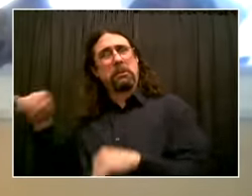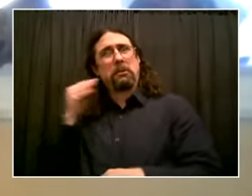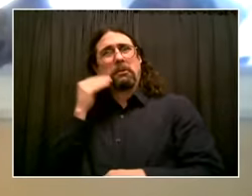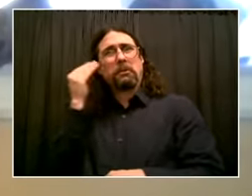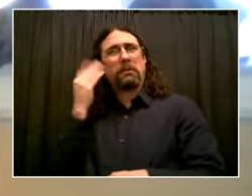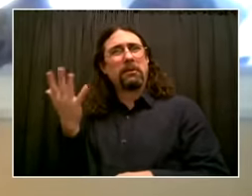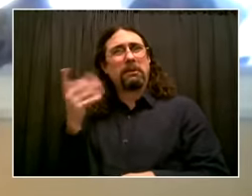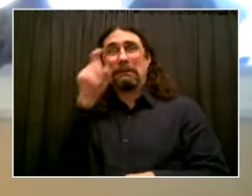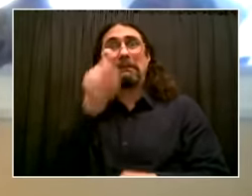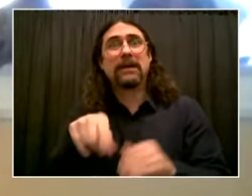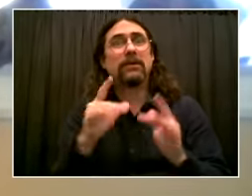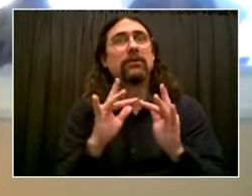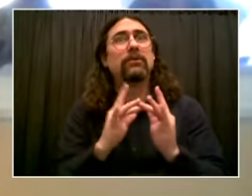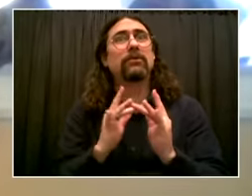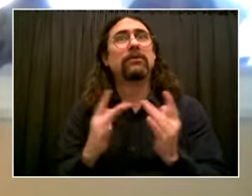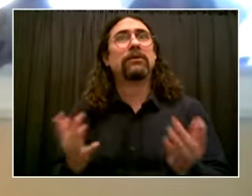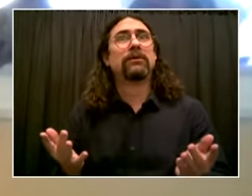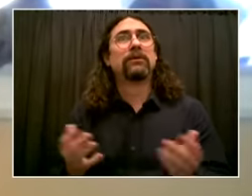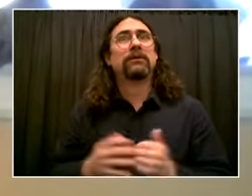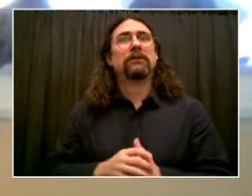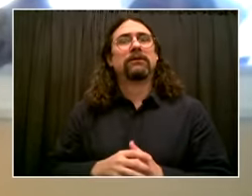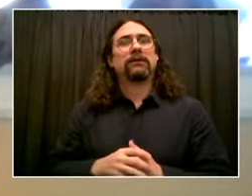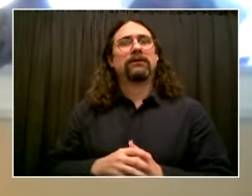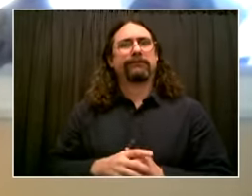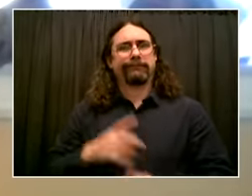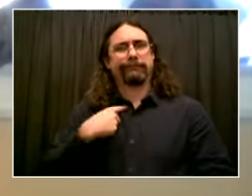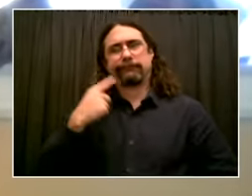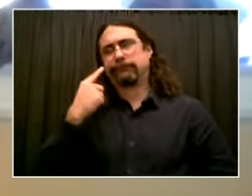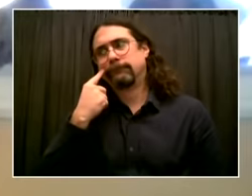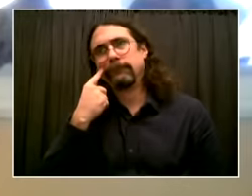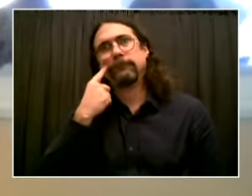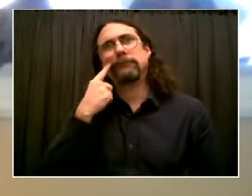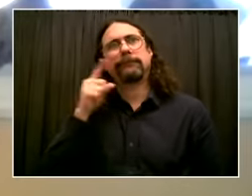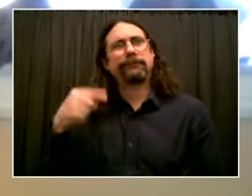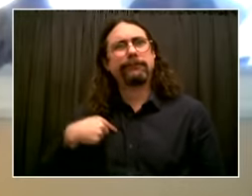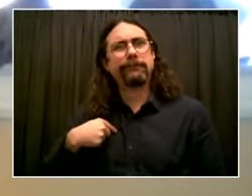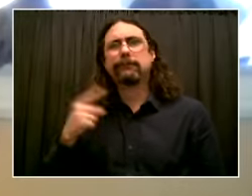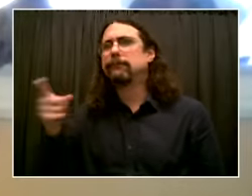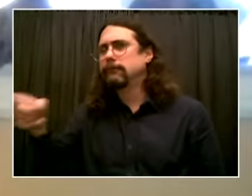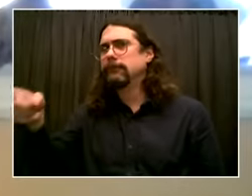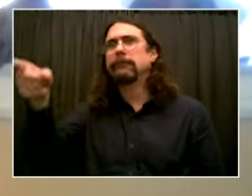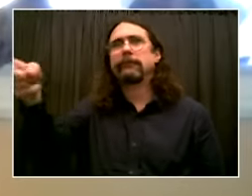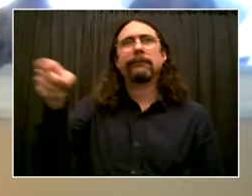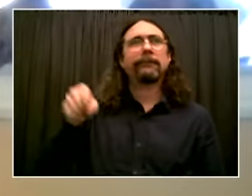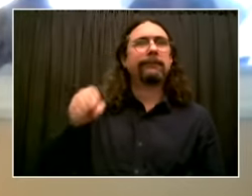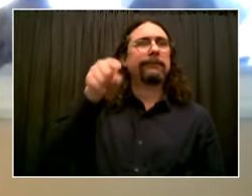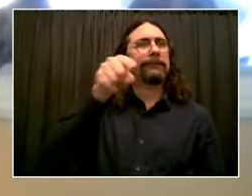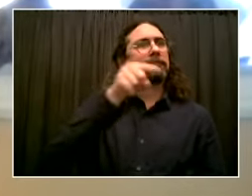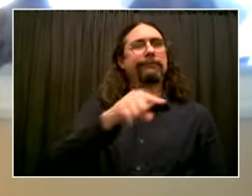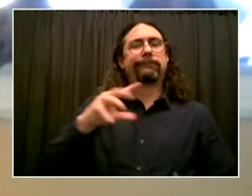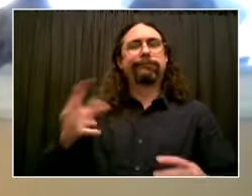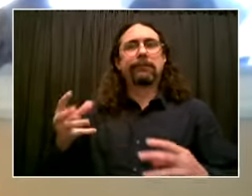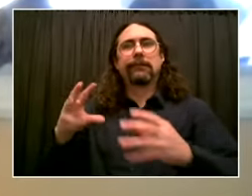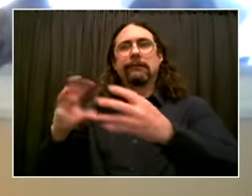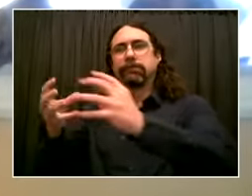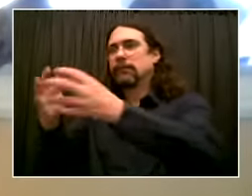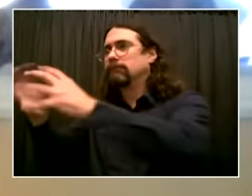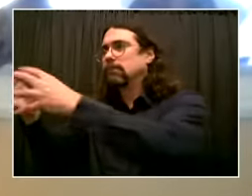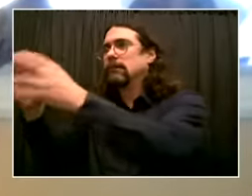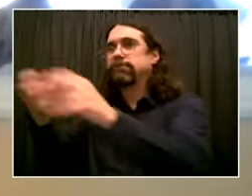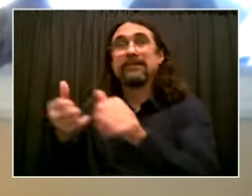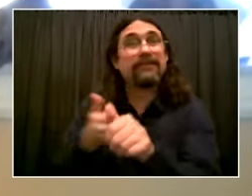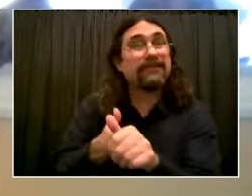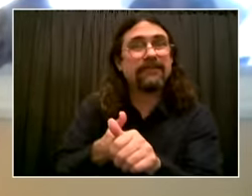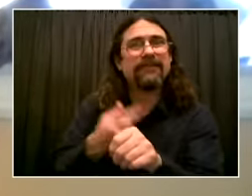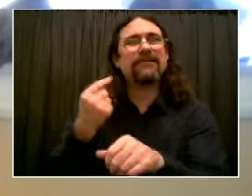around both distance learning and working remotely as we're doing now, it's going to become more prominent. Thus, it's important